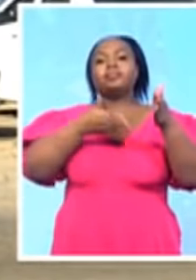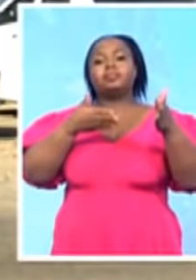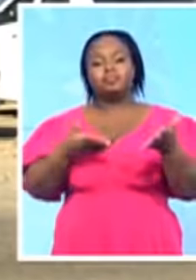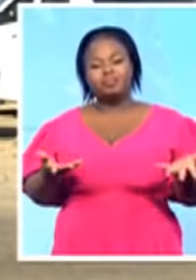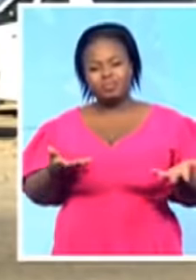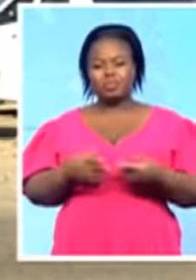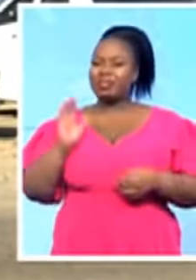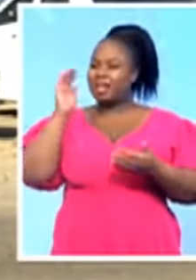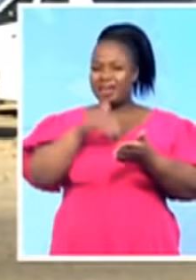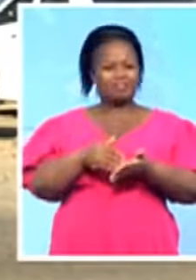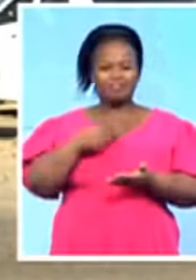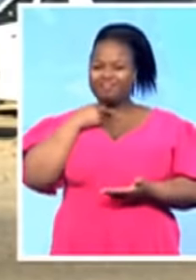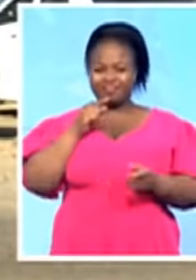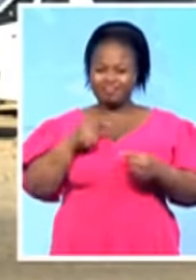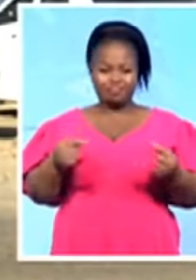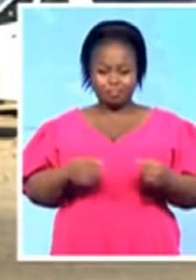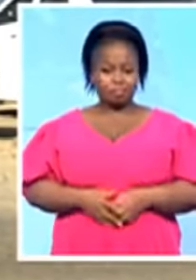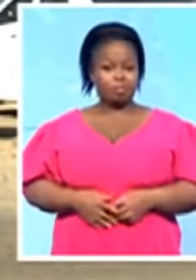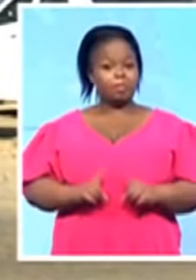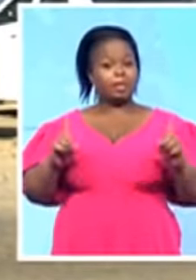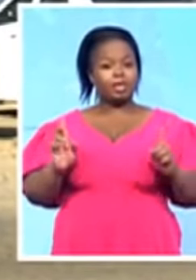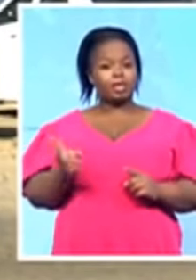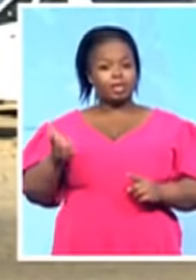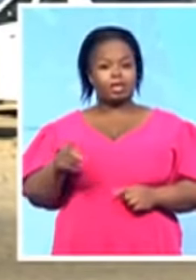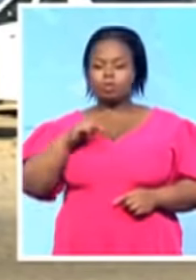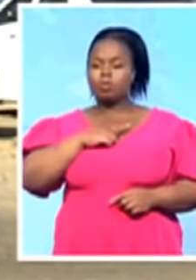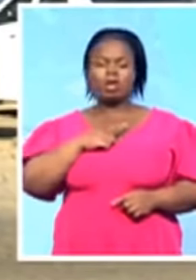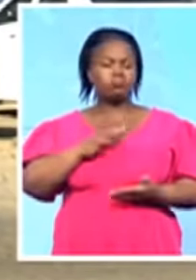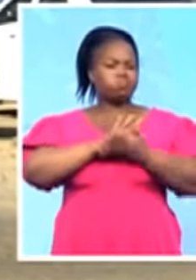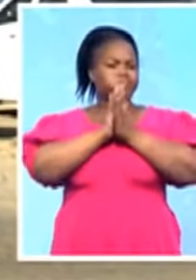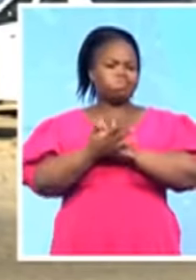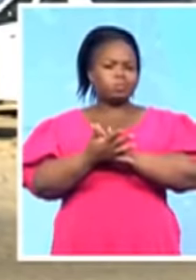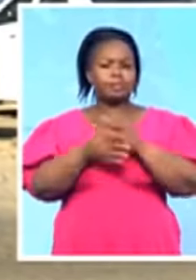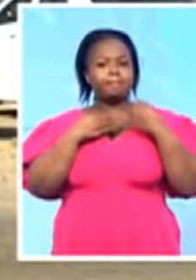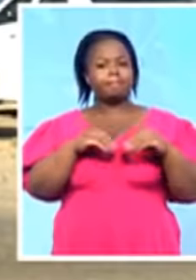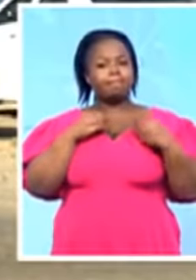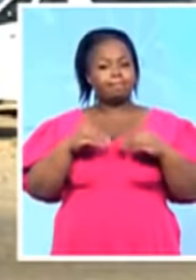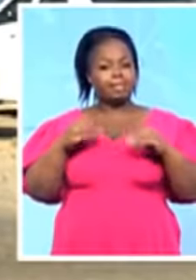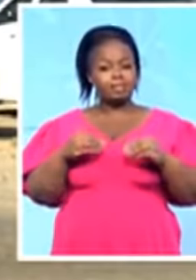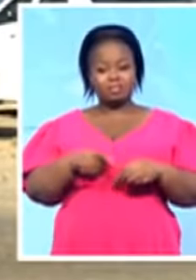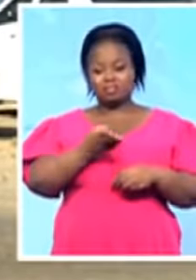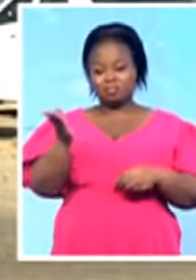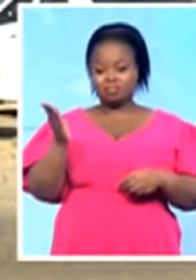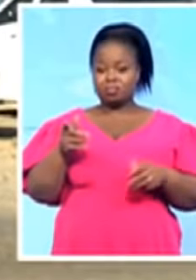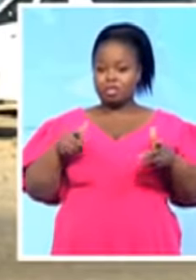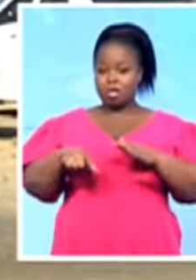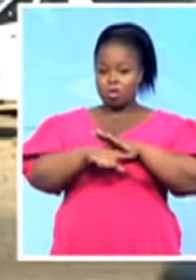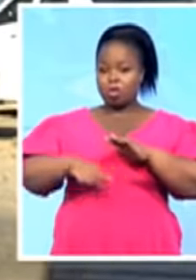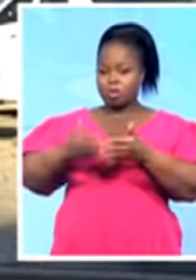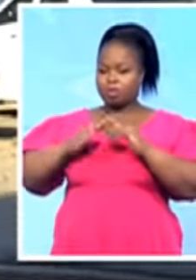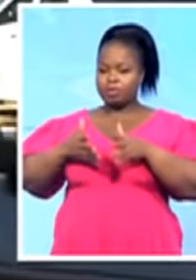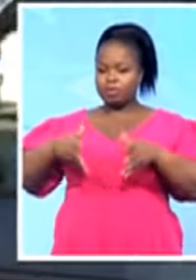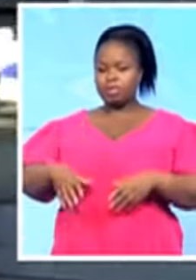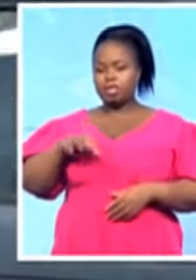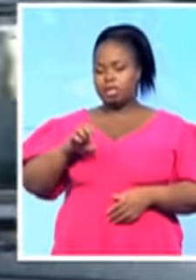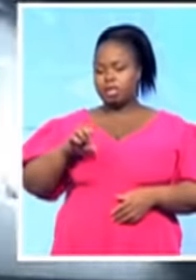importantly, Blaine, it's disrupted a business in the small town of Escort. Really, really concerning as we're driving through the